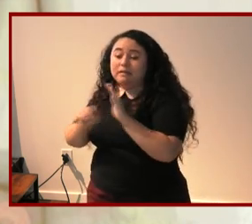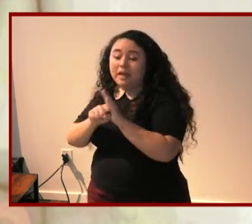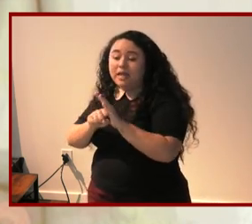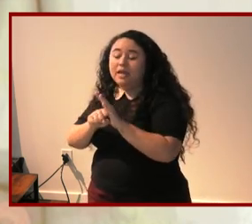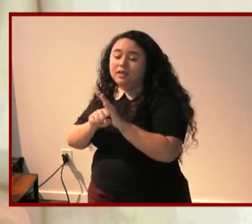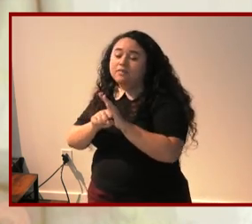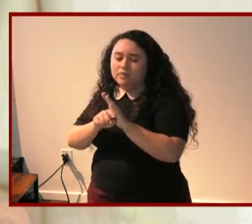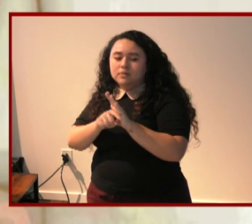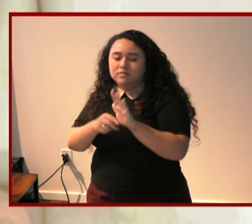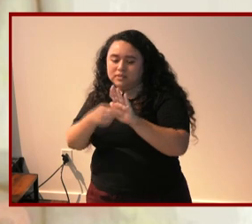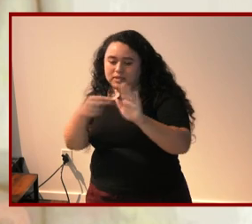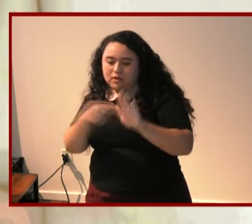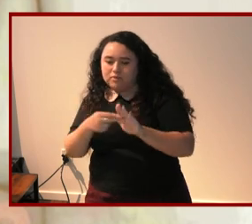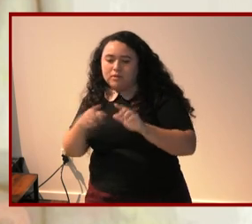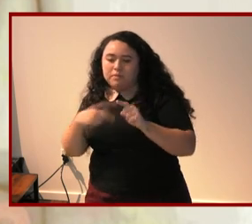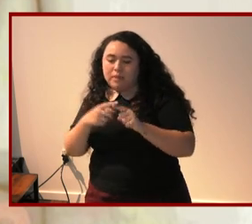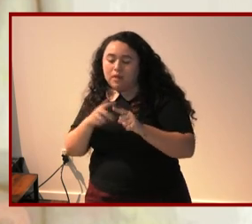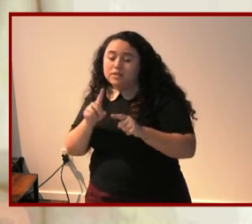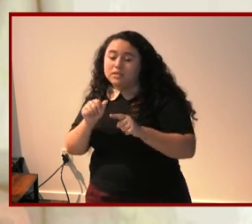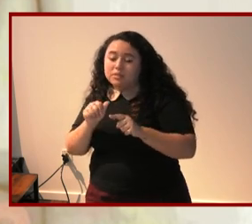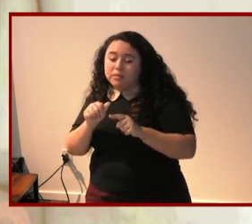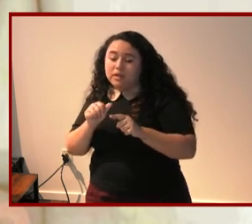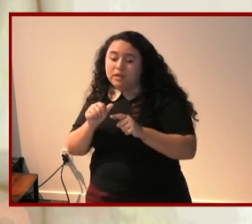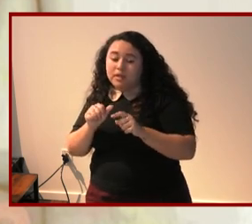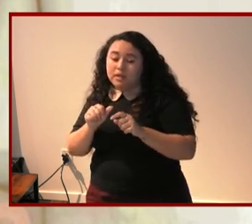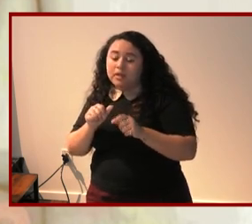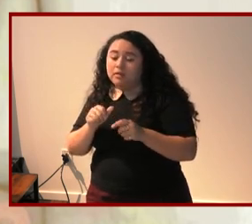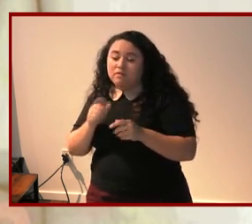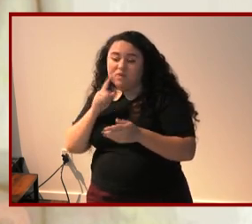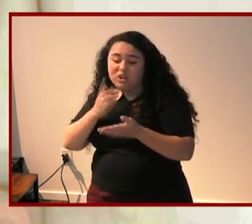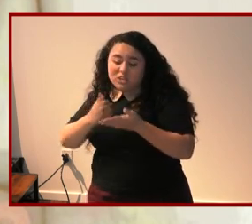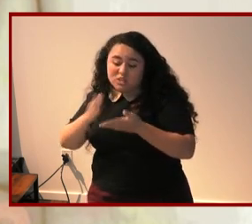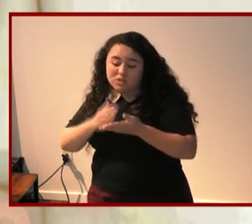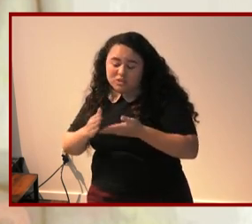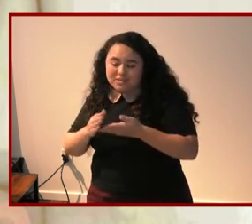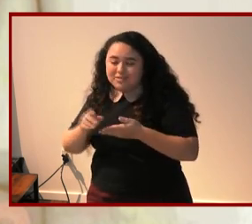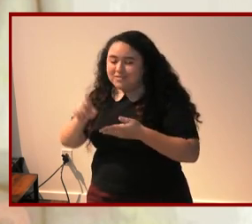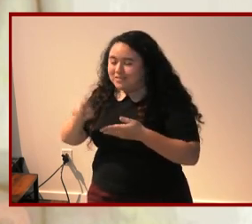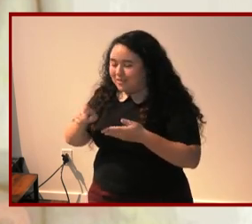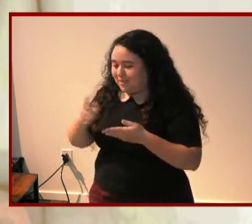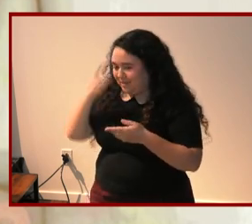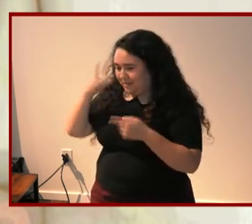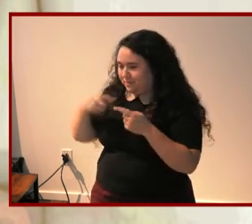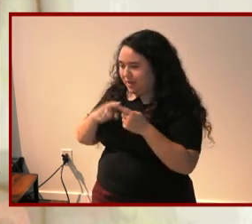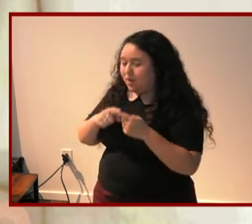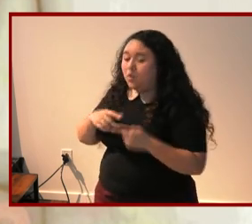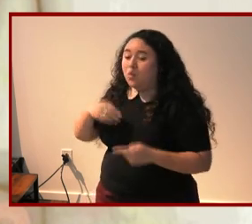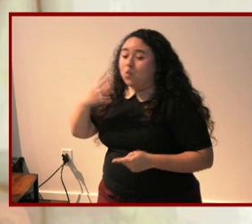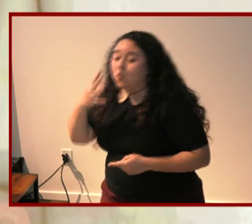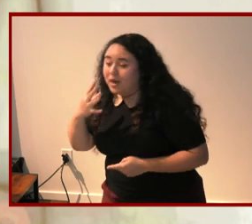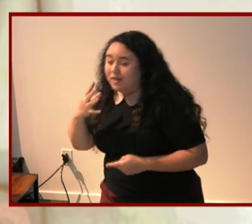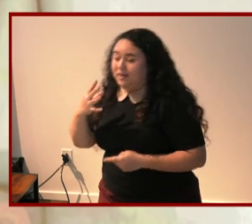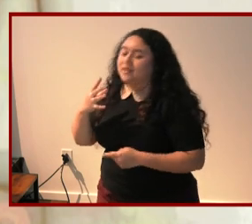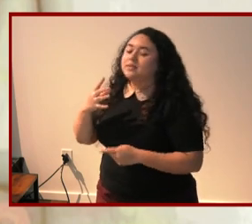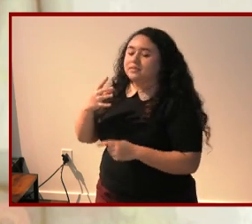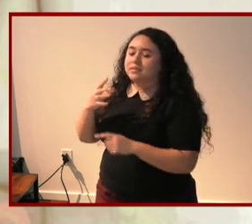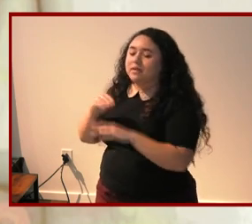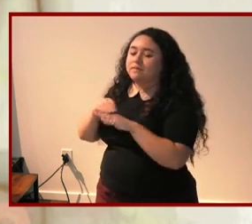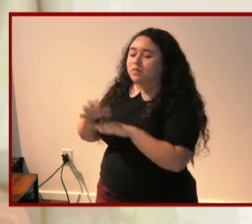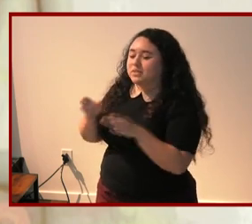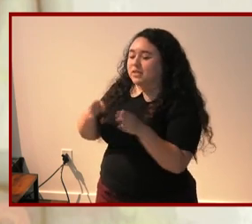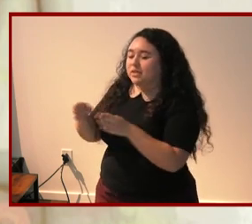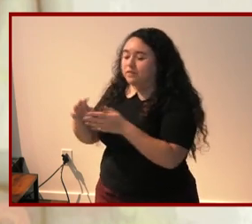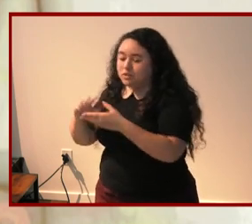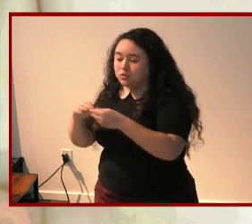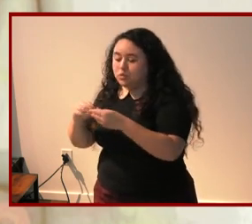that are perpetuating exclusion it's necessary to think about how whiteness works not only in individual narratives but at the level